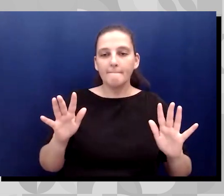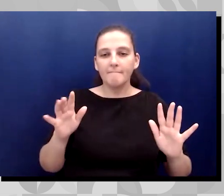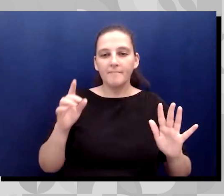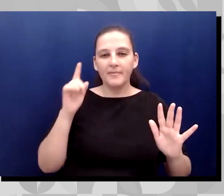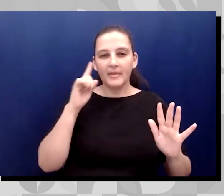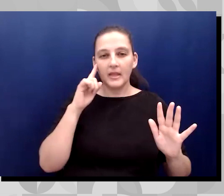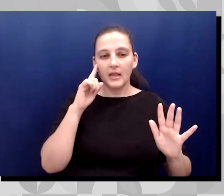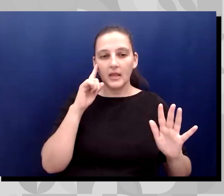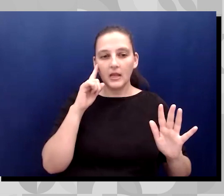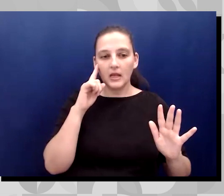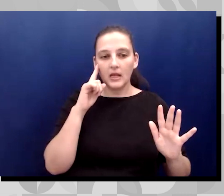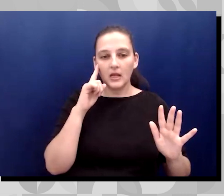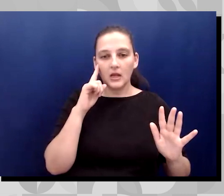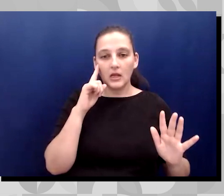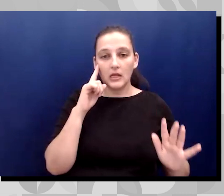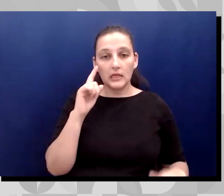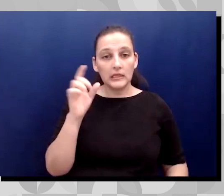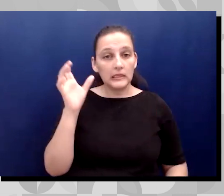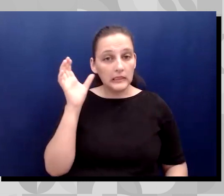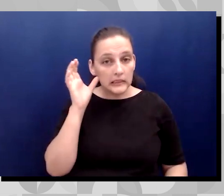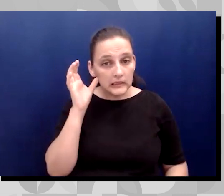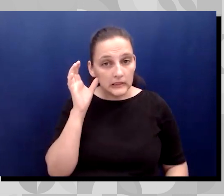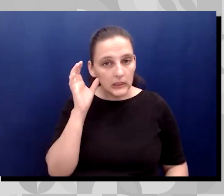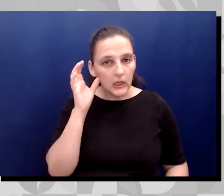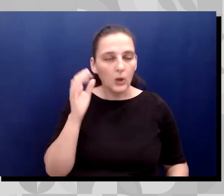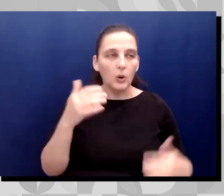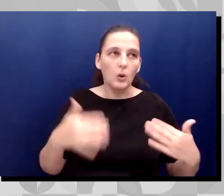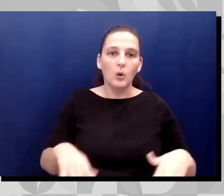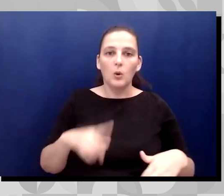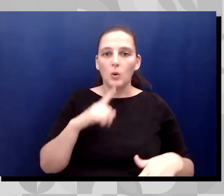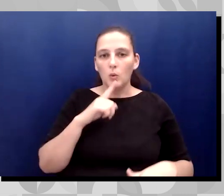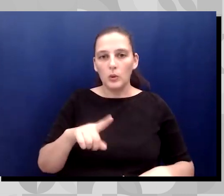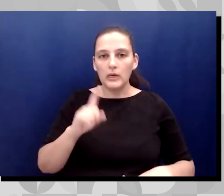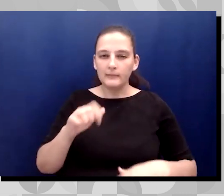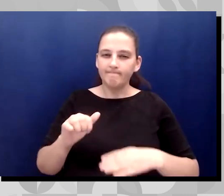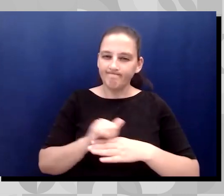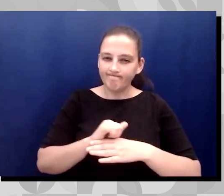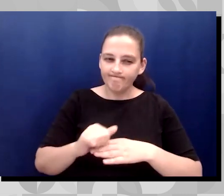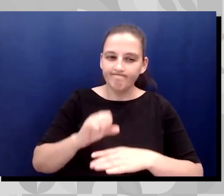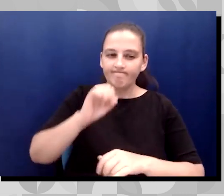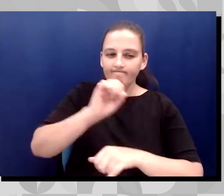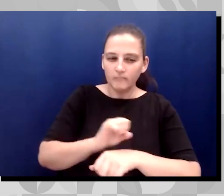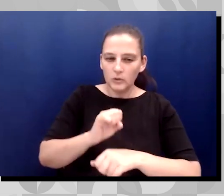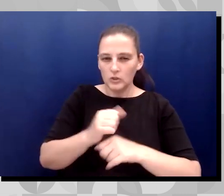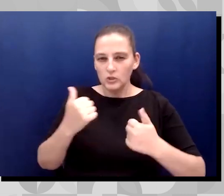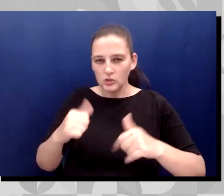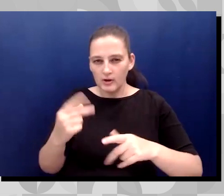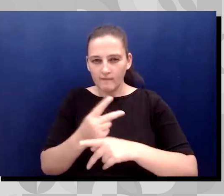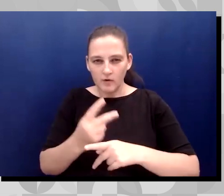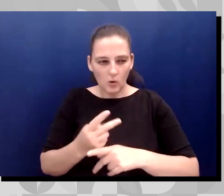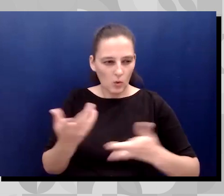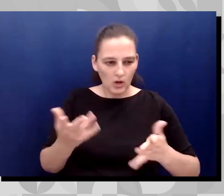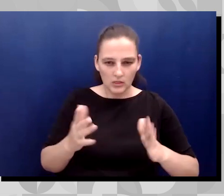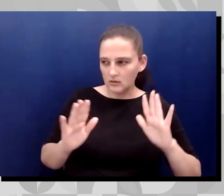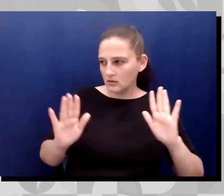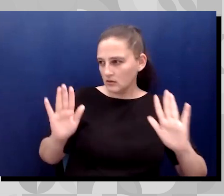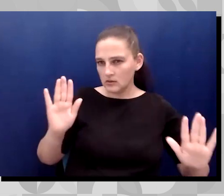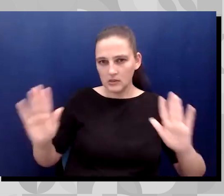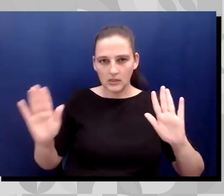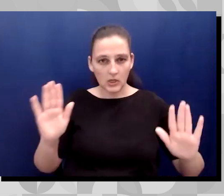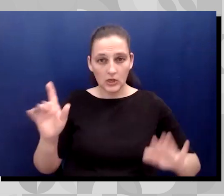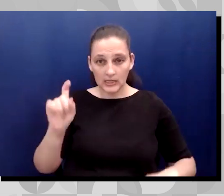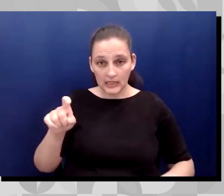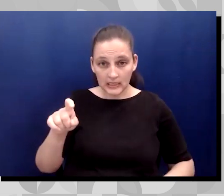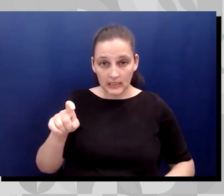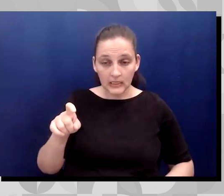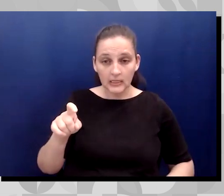huge thing that I had to really focus on, on kind of finding out what those needs were as a caregiver. But also, you know,